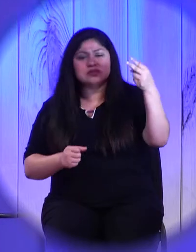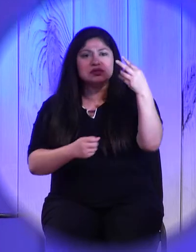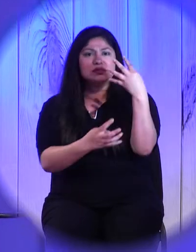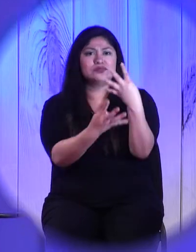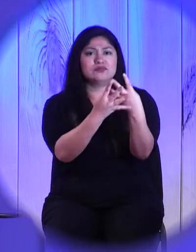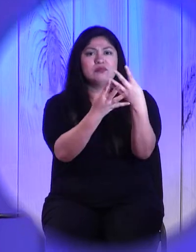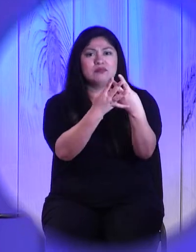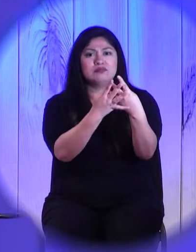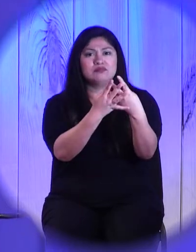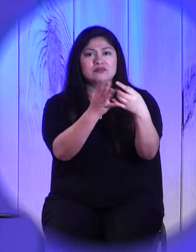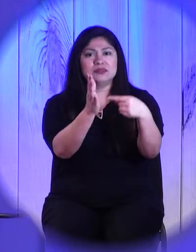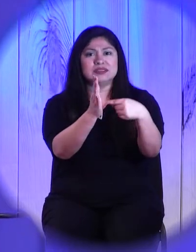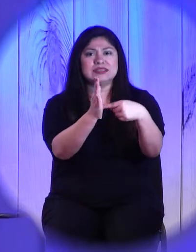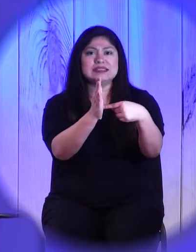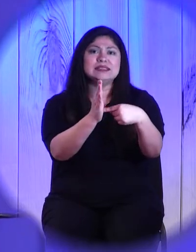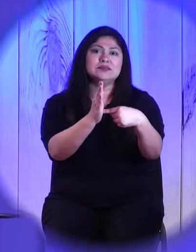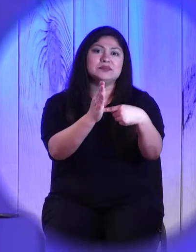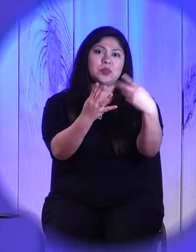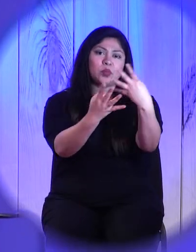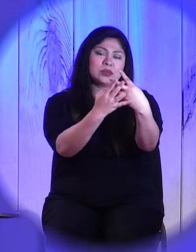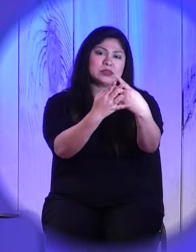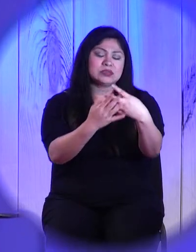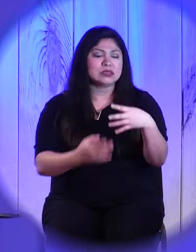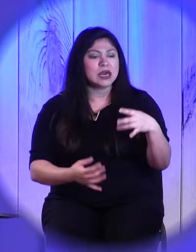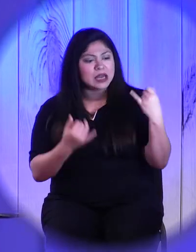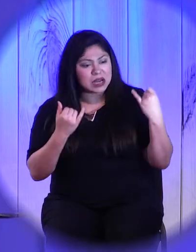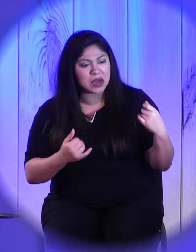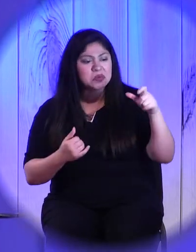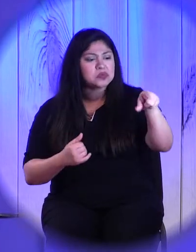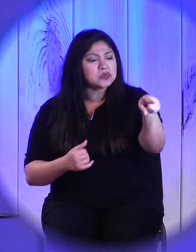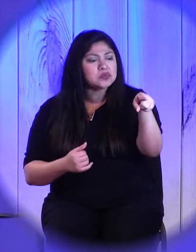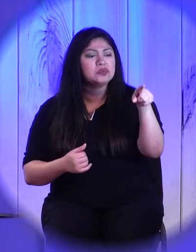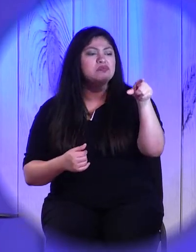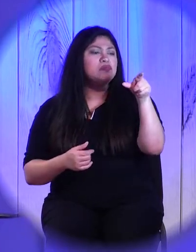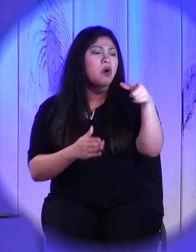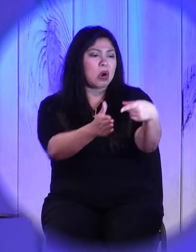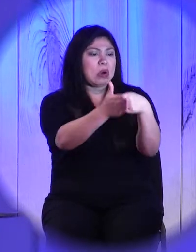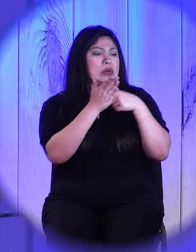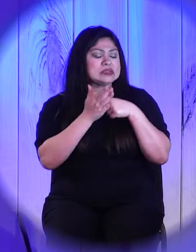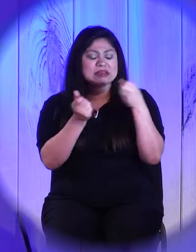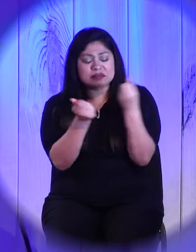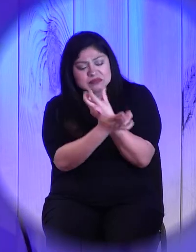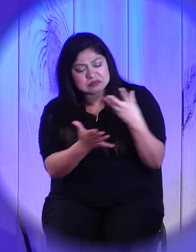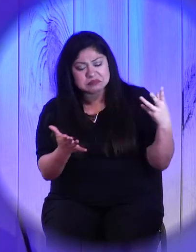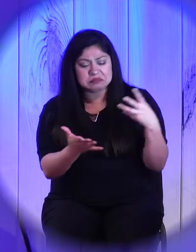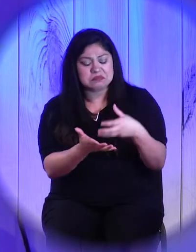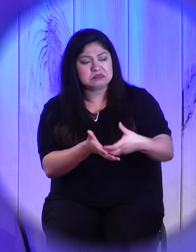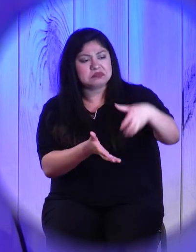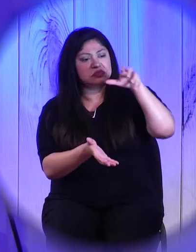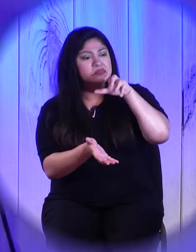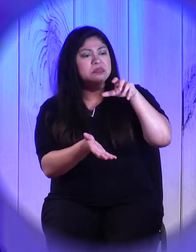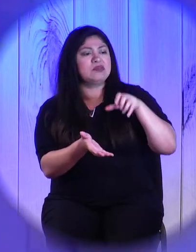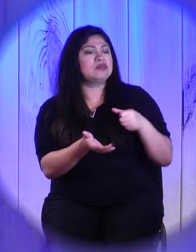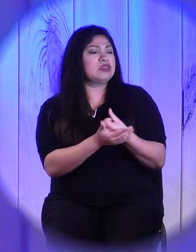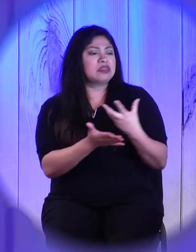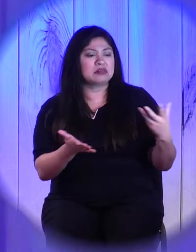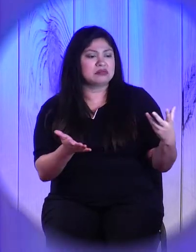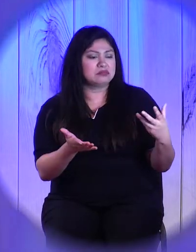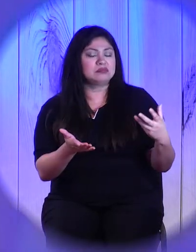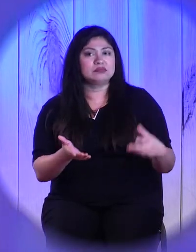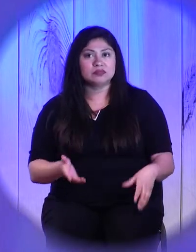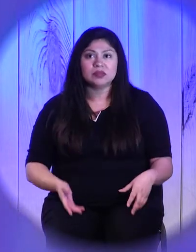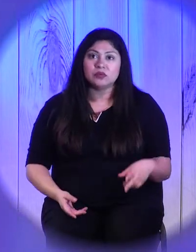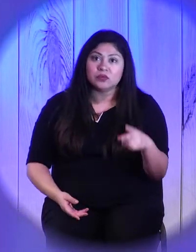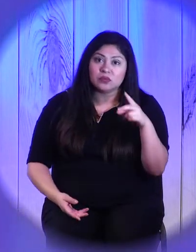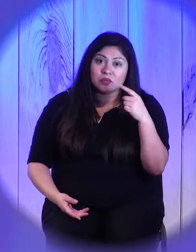back everything he owes. We could see how ridiculous this story is as well if we could see that it